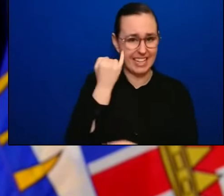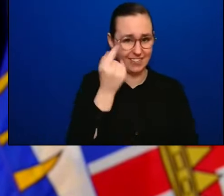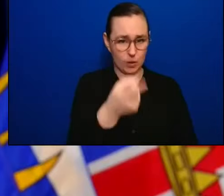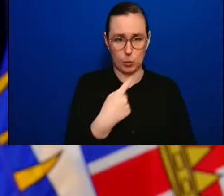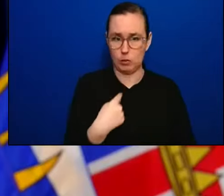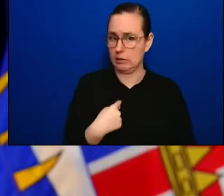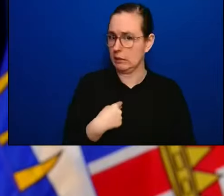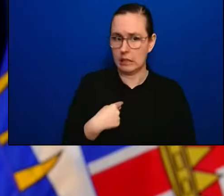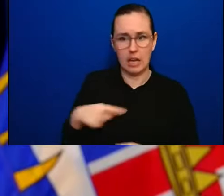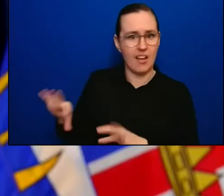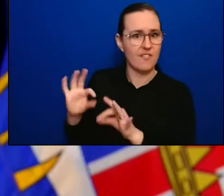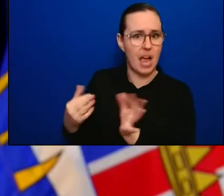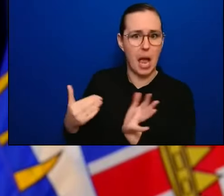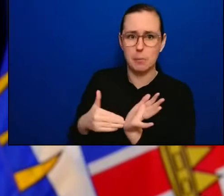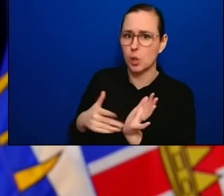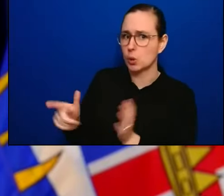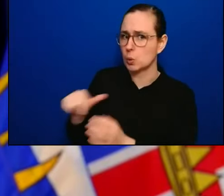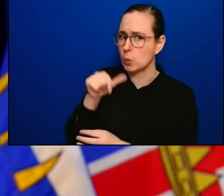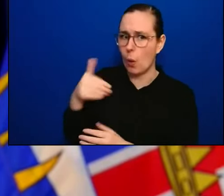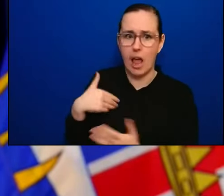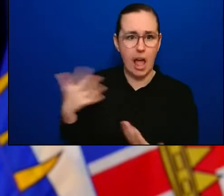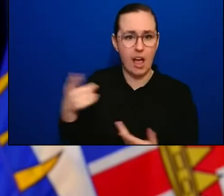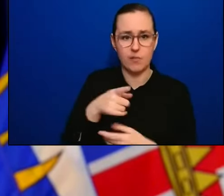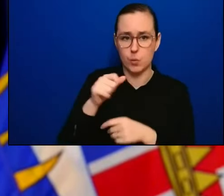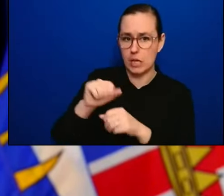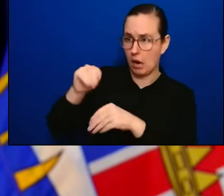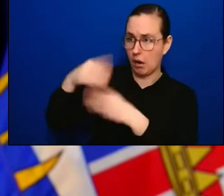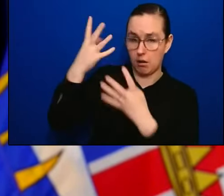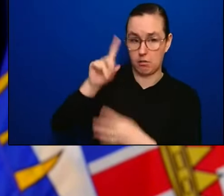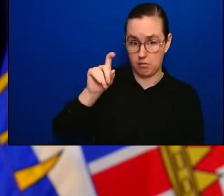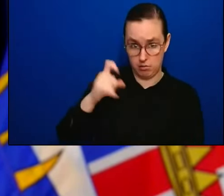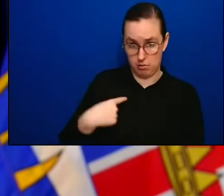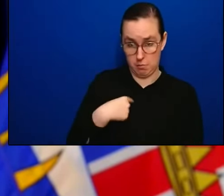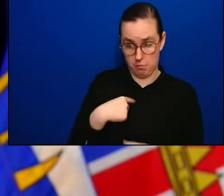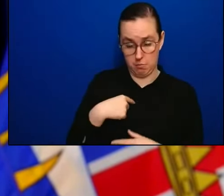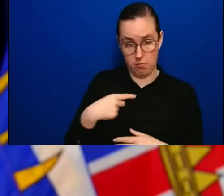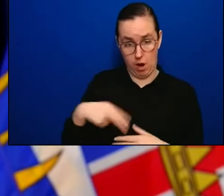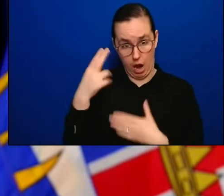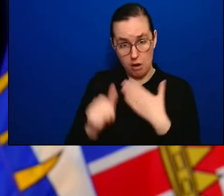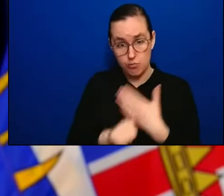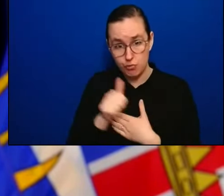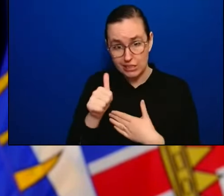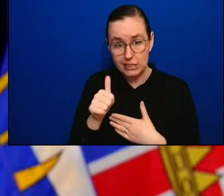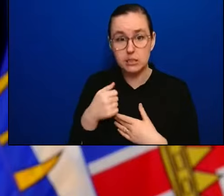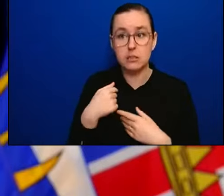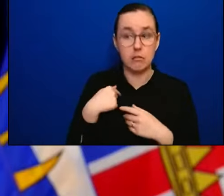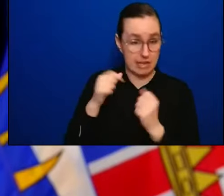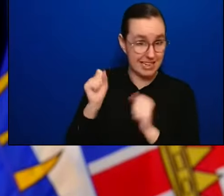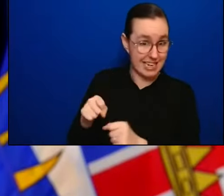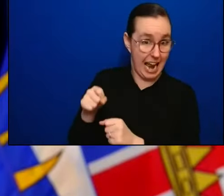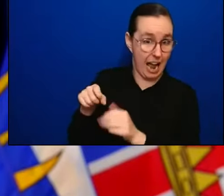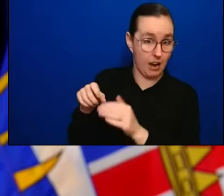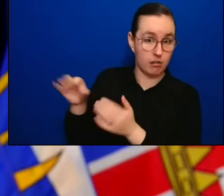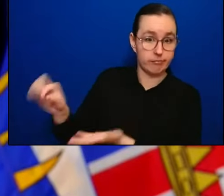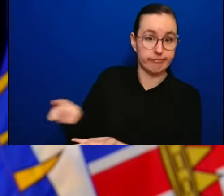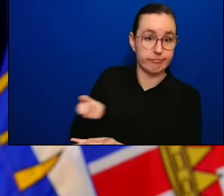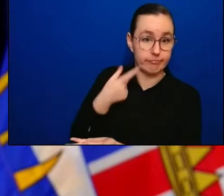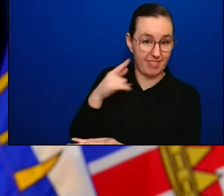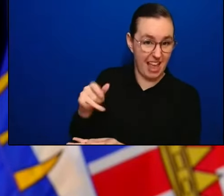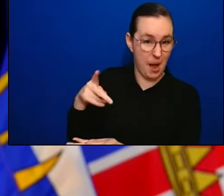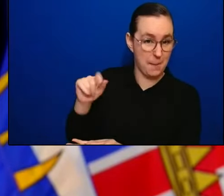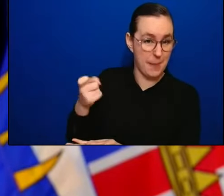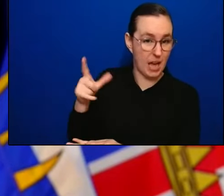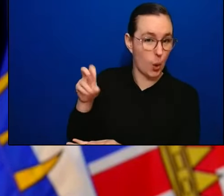physician, where you can look at your own risk and whether you're eligible to receive these treatments. So that's another